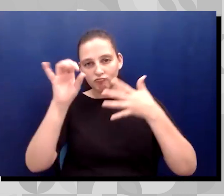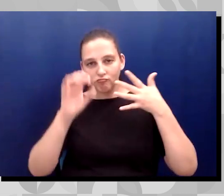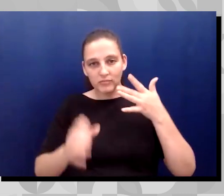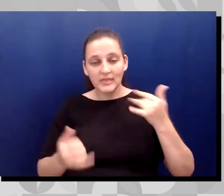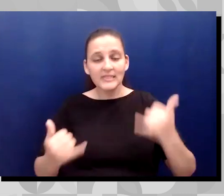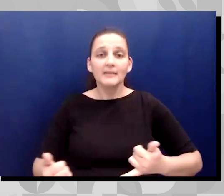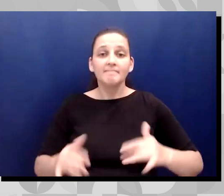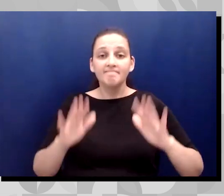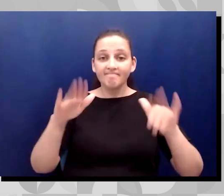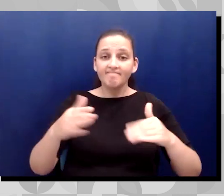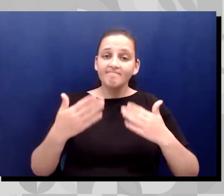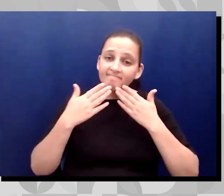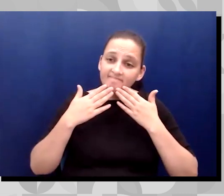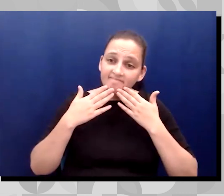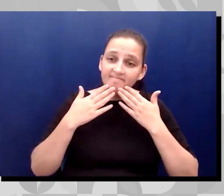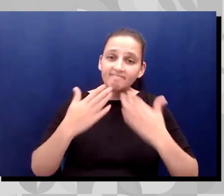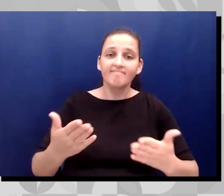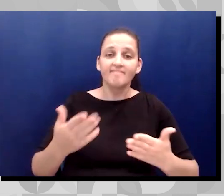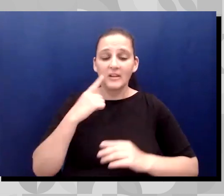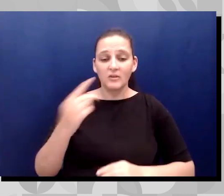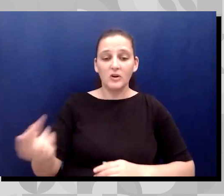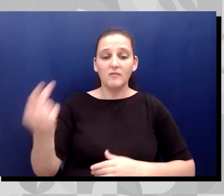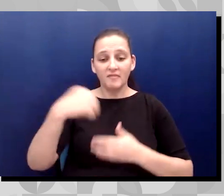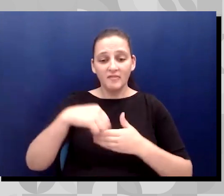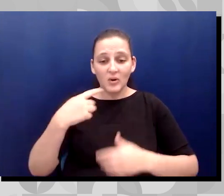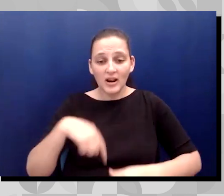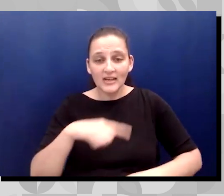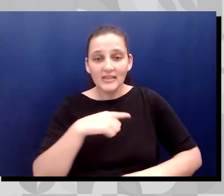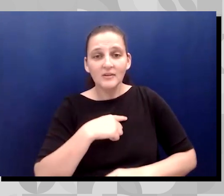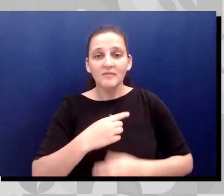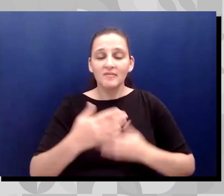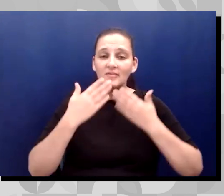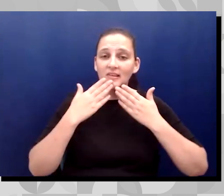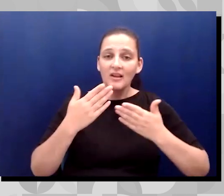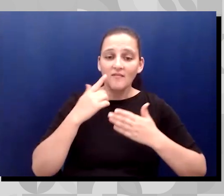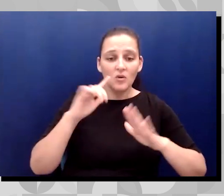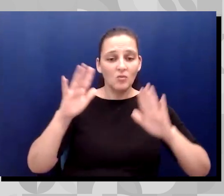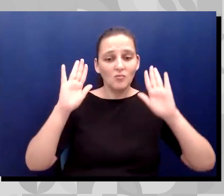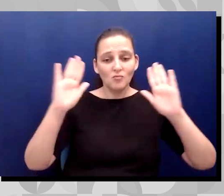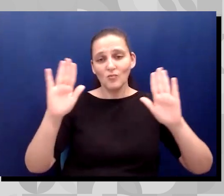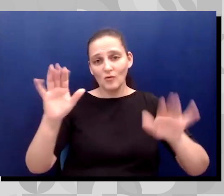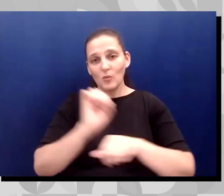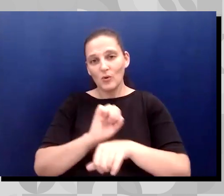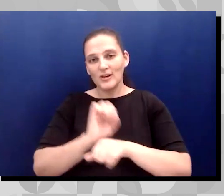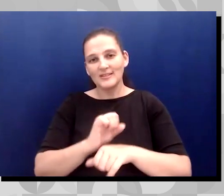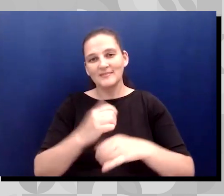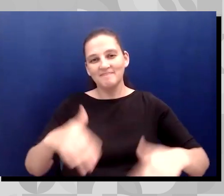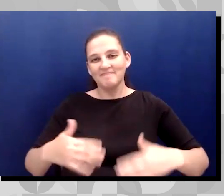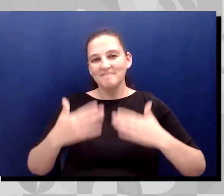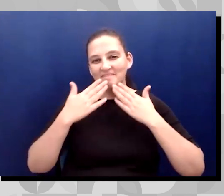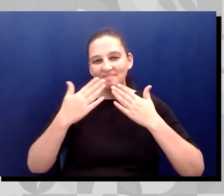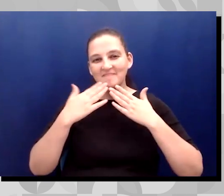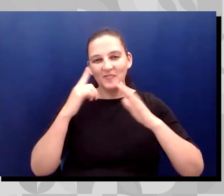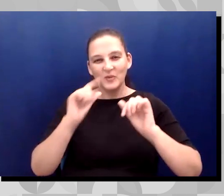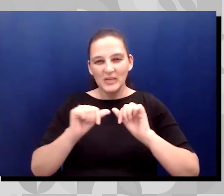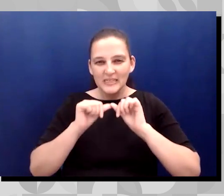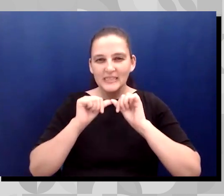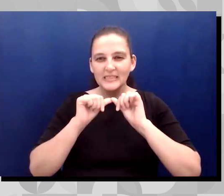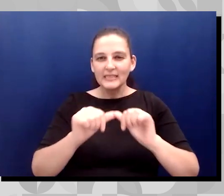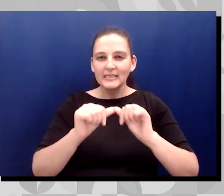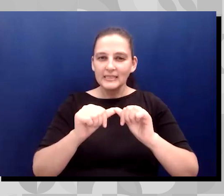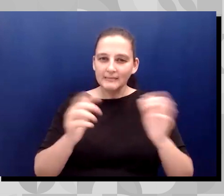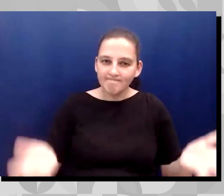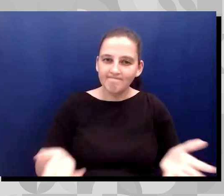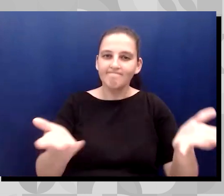you all for joining. Thank you all for the amazing work that you do. And thank you so much for continuing to hold up our communities, our